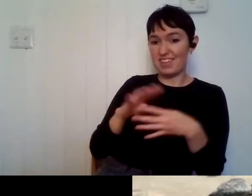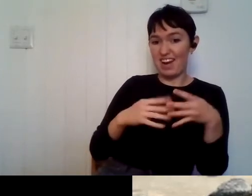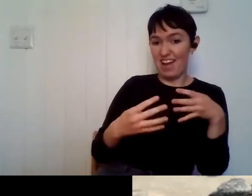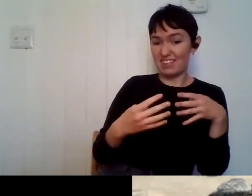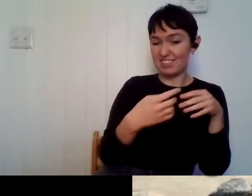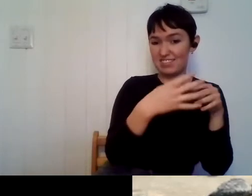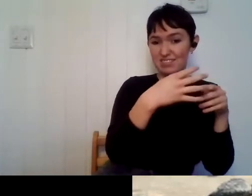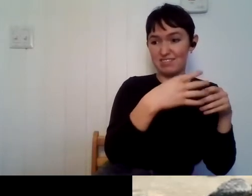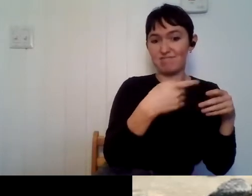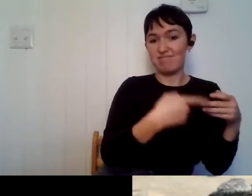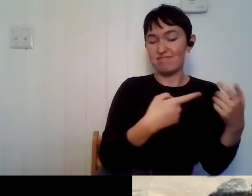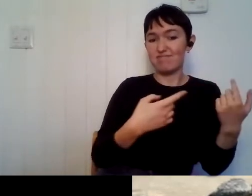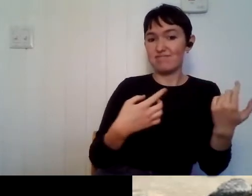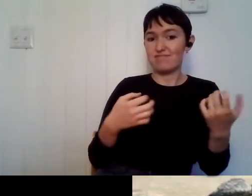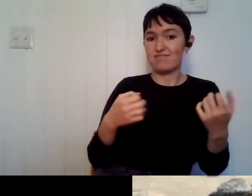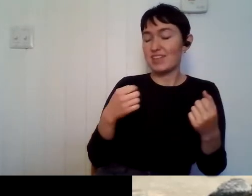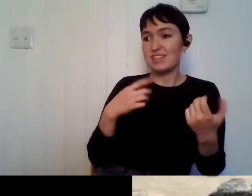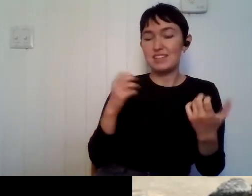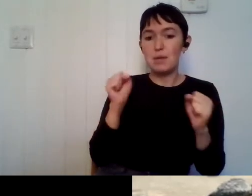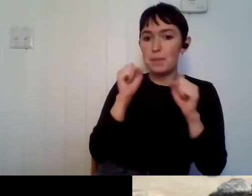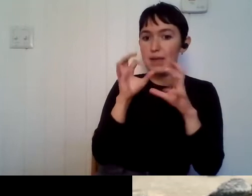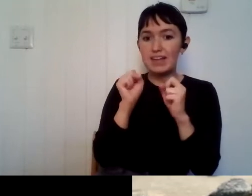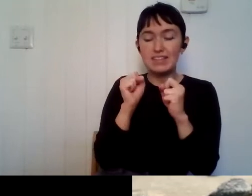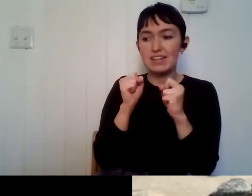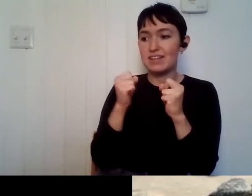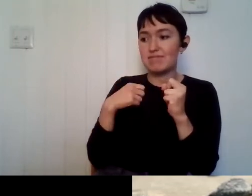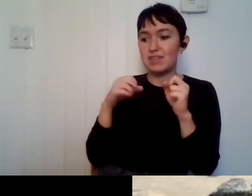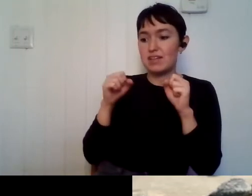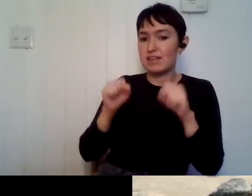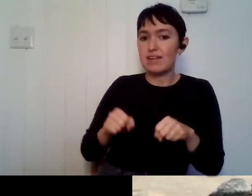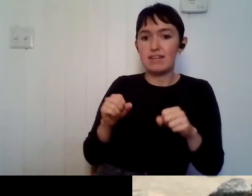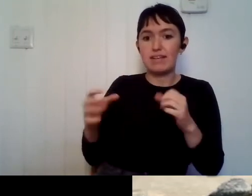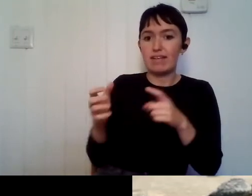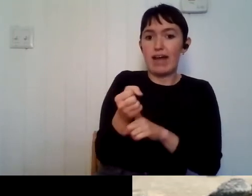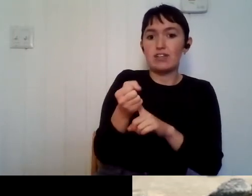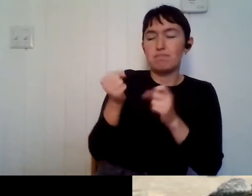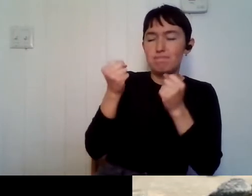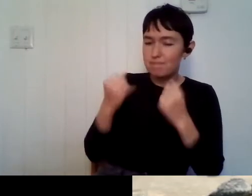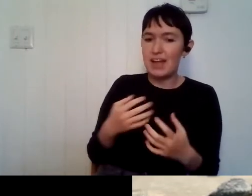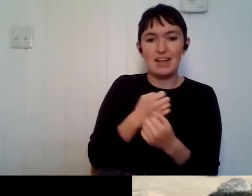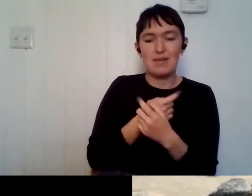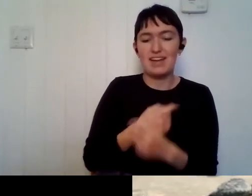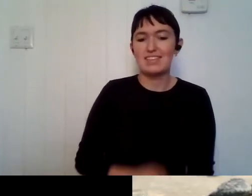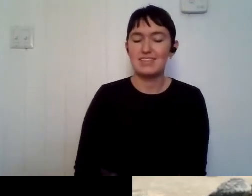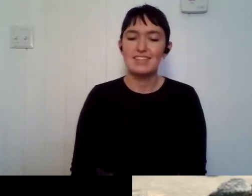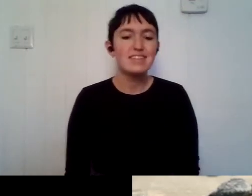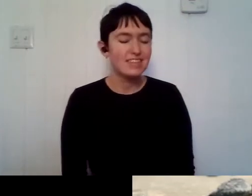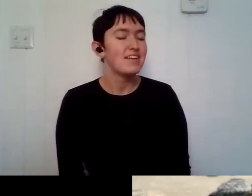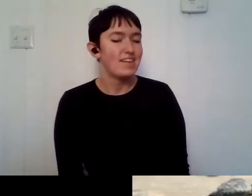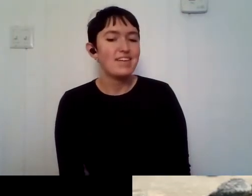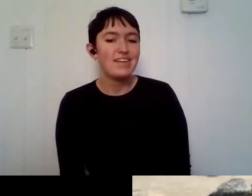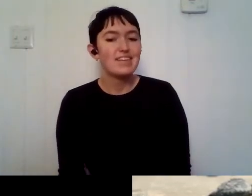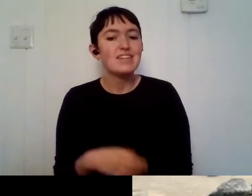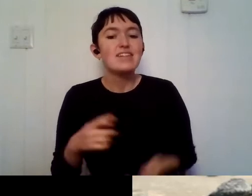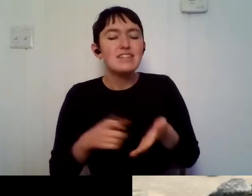It's like unbelievable. Yeah. It's crazy. It is wild. Yeah. Then sometimes the nets actually